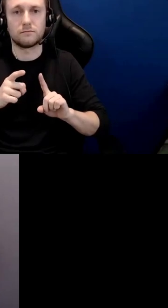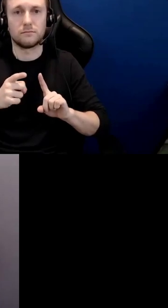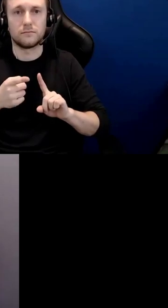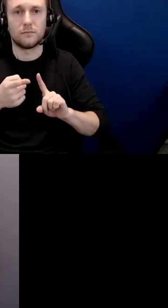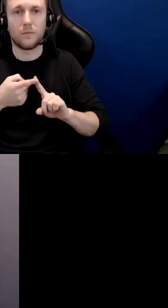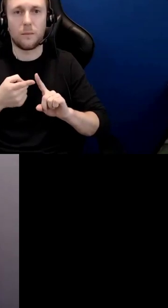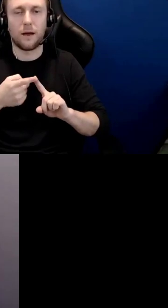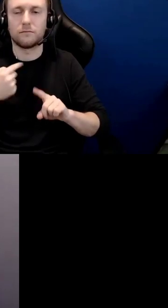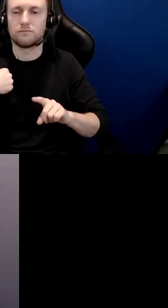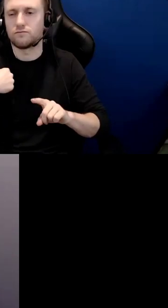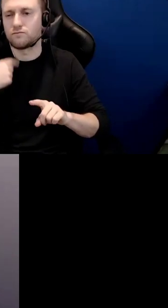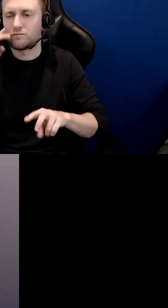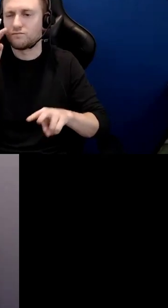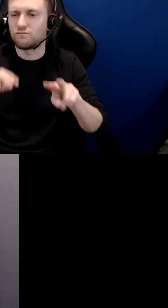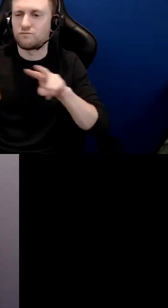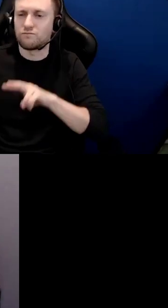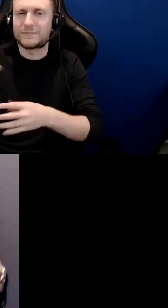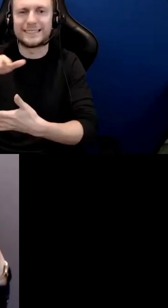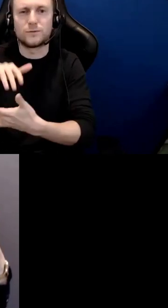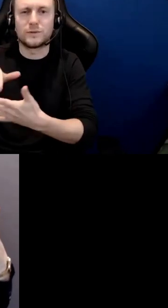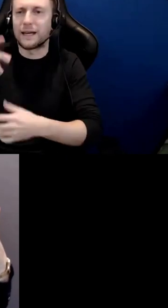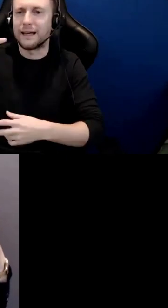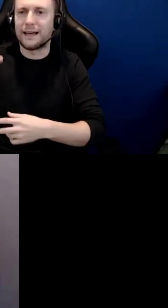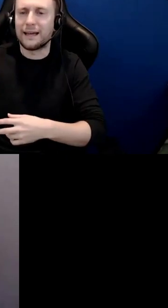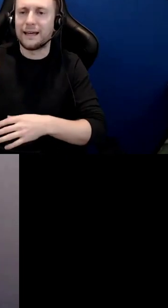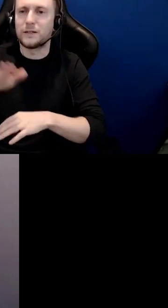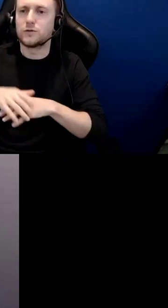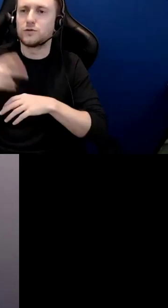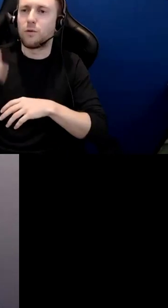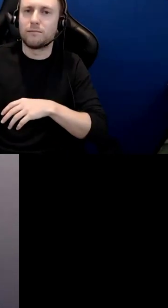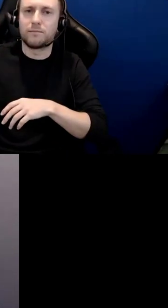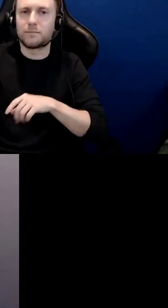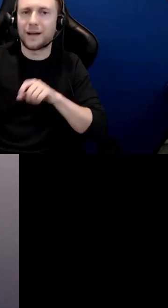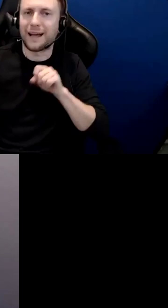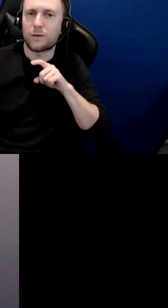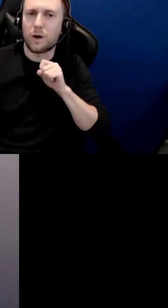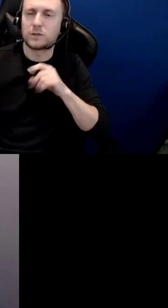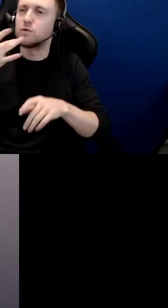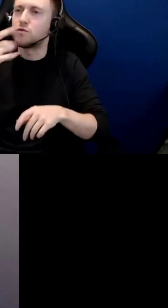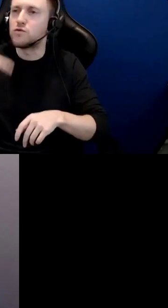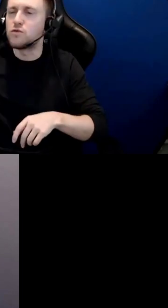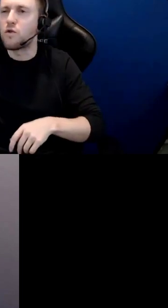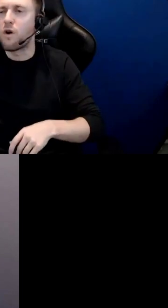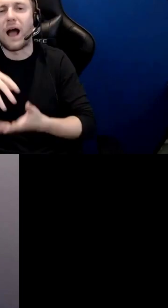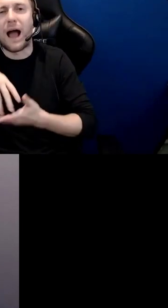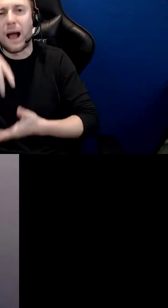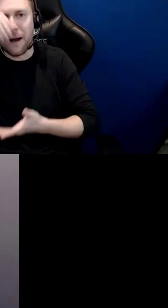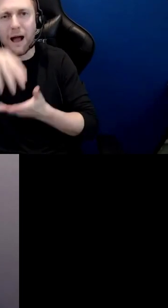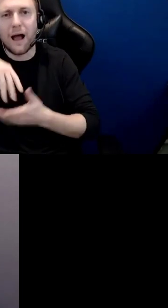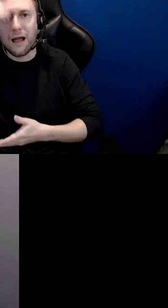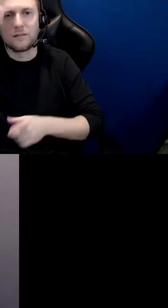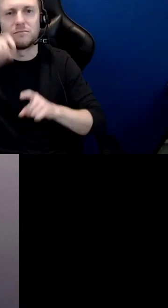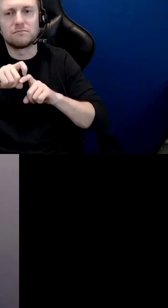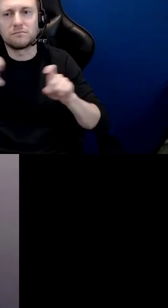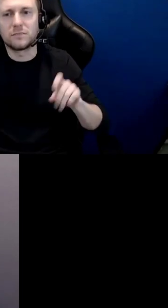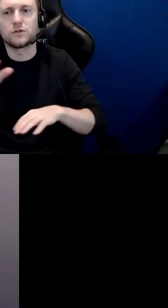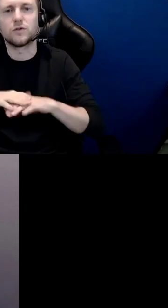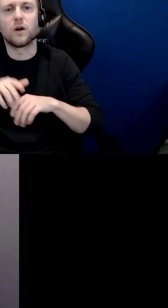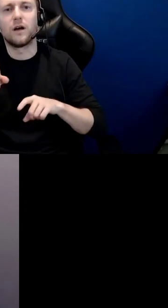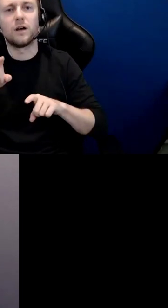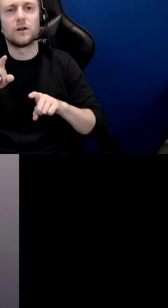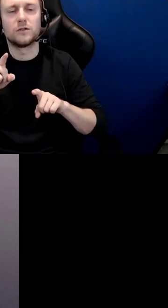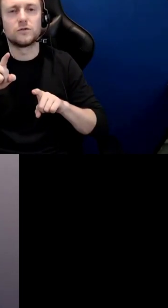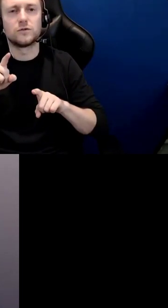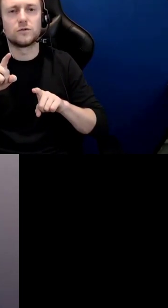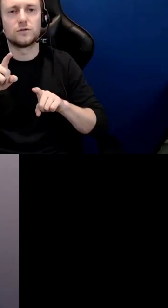is listed here which is how to build new habits of mind uh how to apply these ideas how to call how colonization